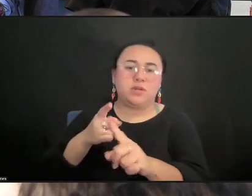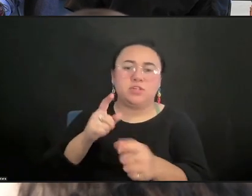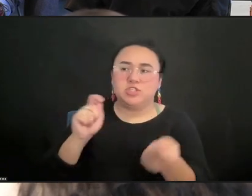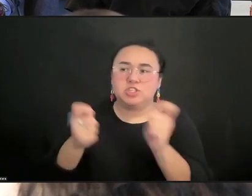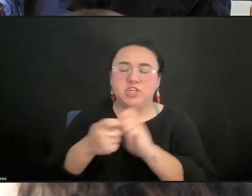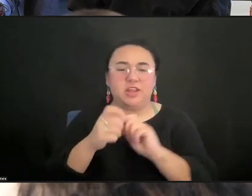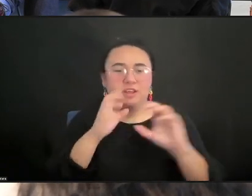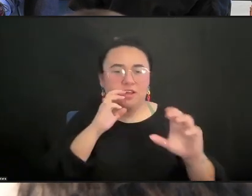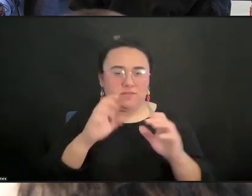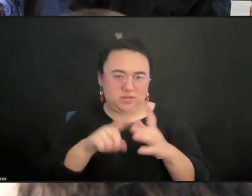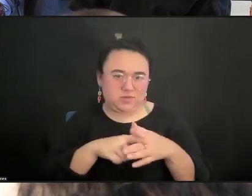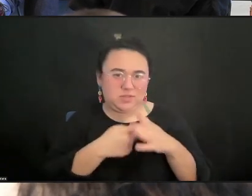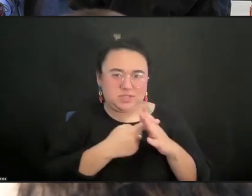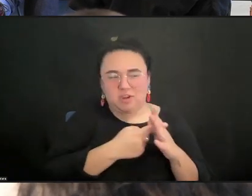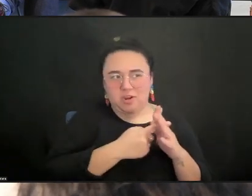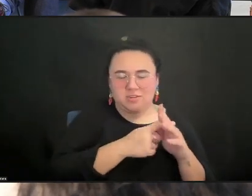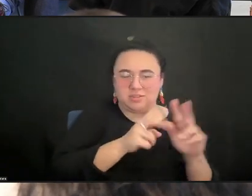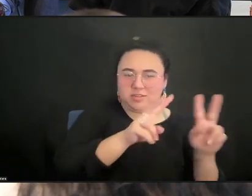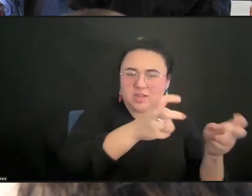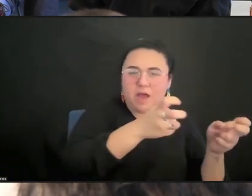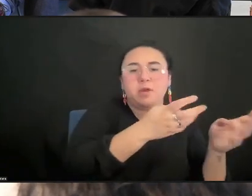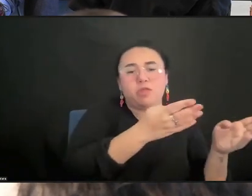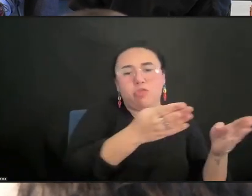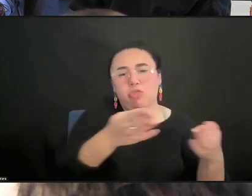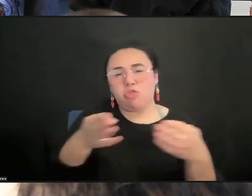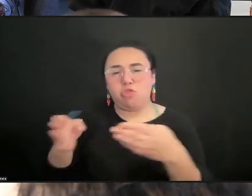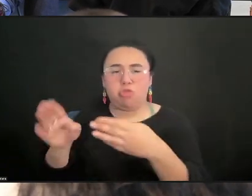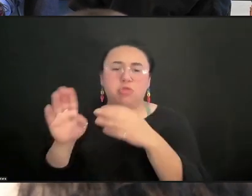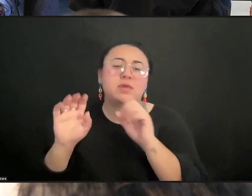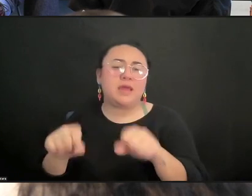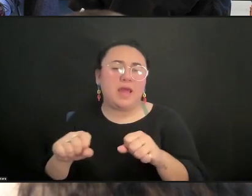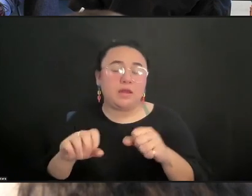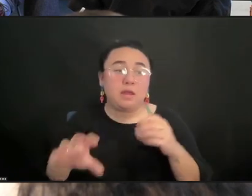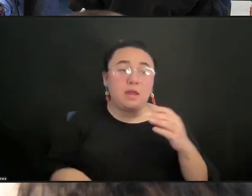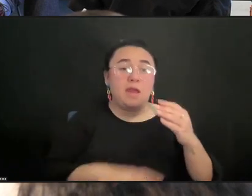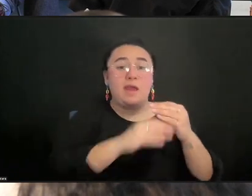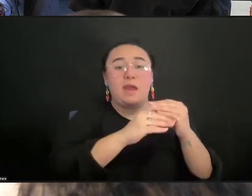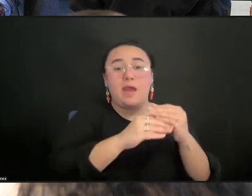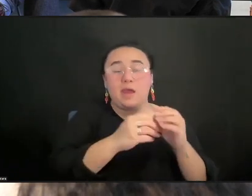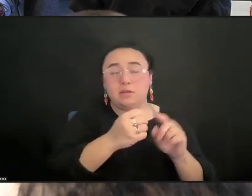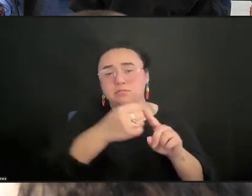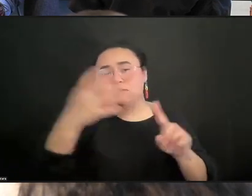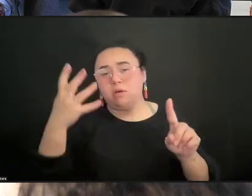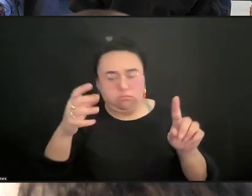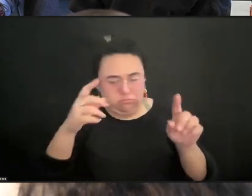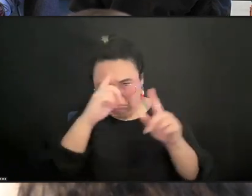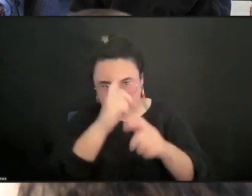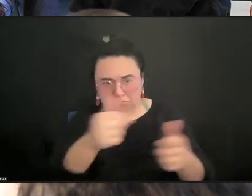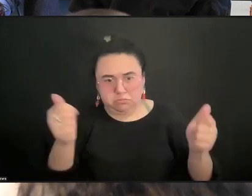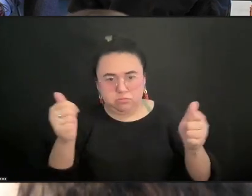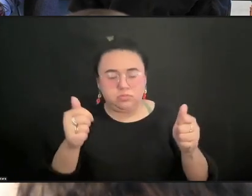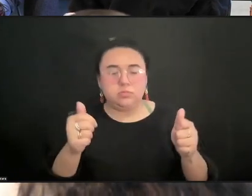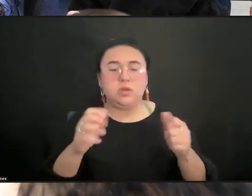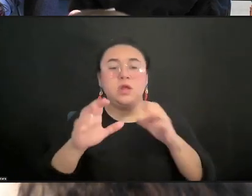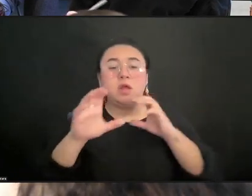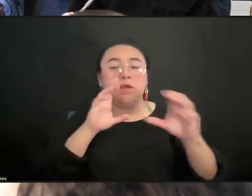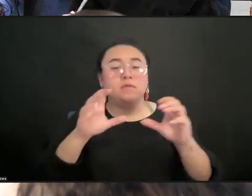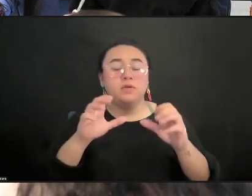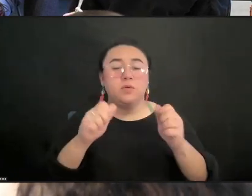we start with. And remember that this is not a conversation between me and you all, but with you and each other.